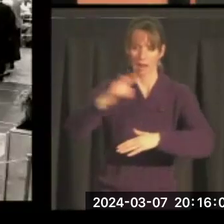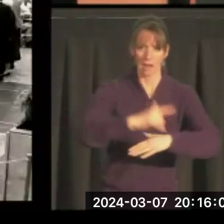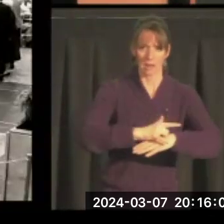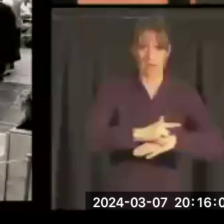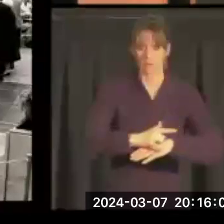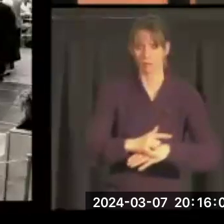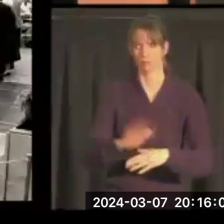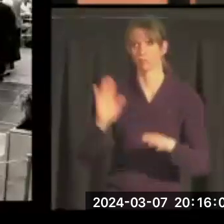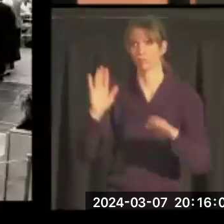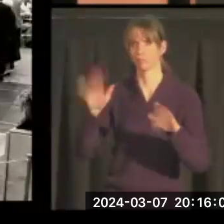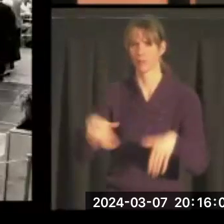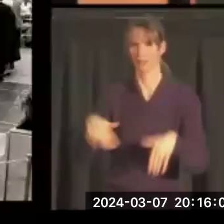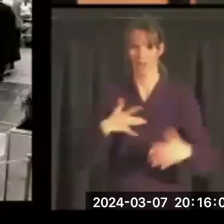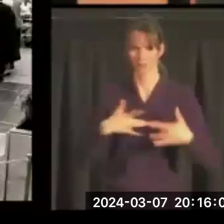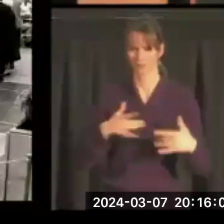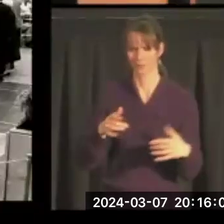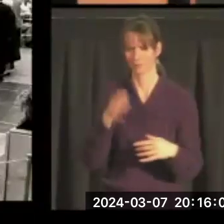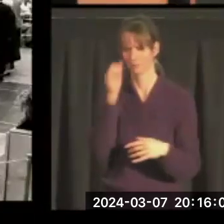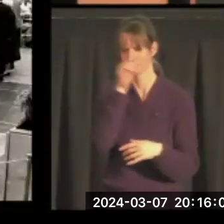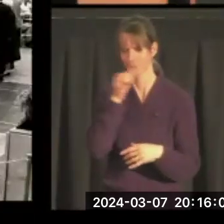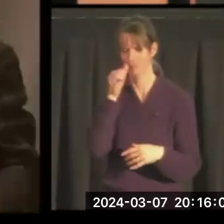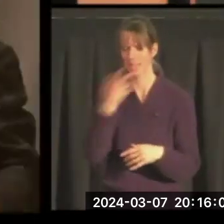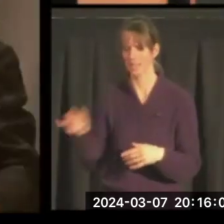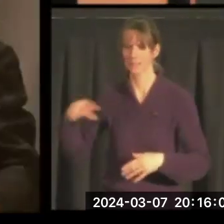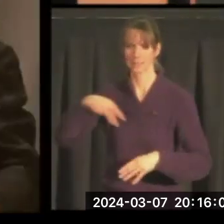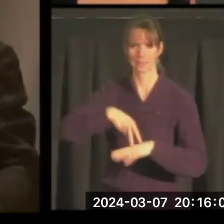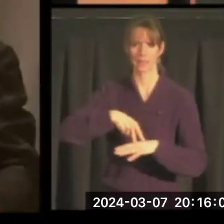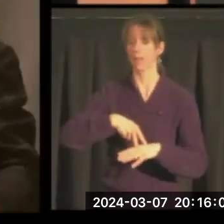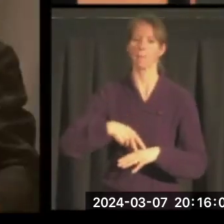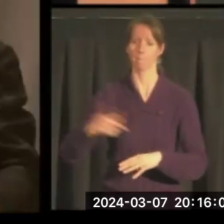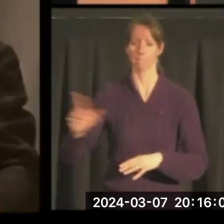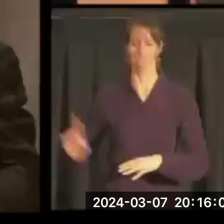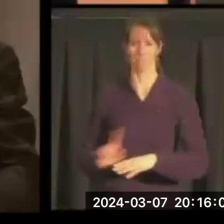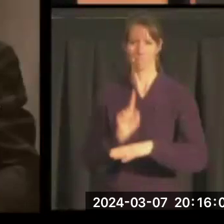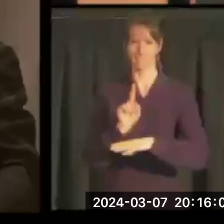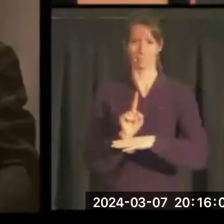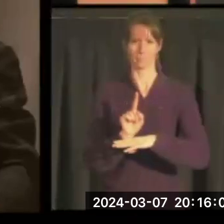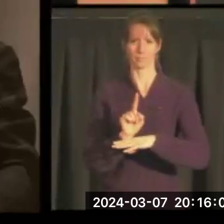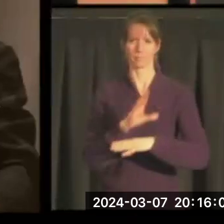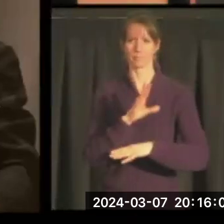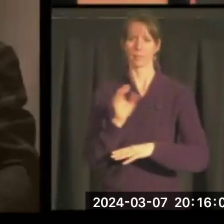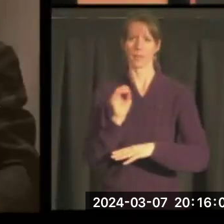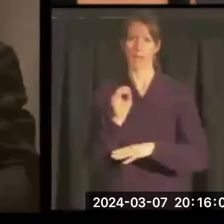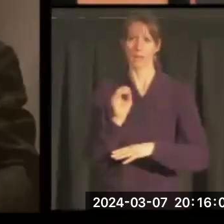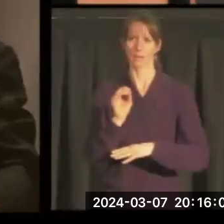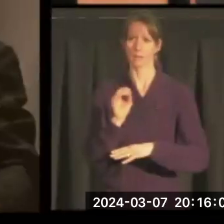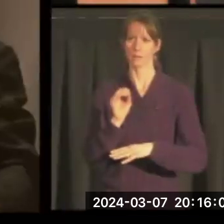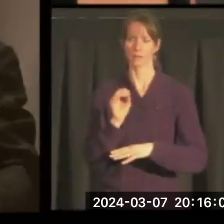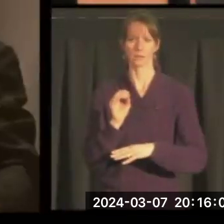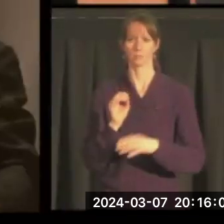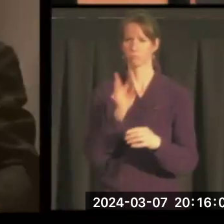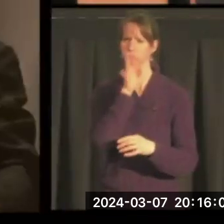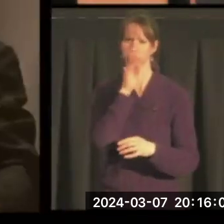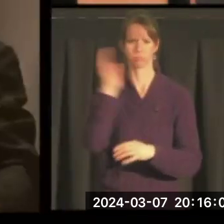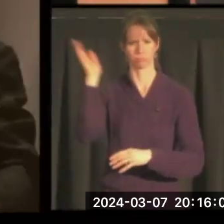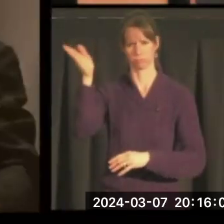not have worried. He stood up to the podium and just belted out a